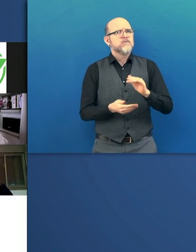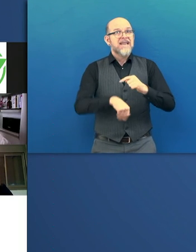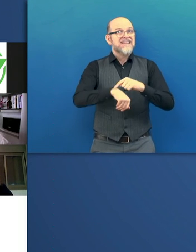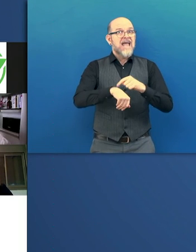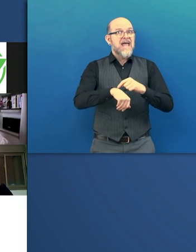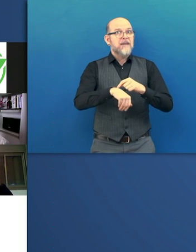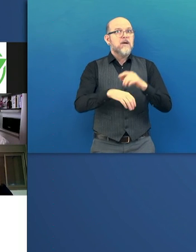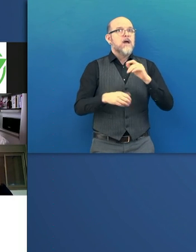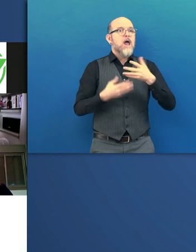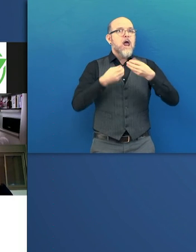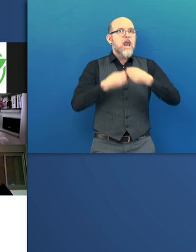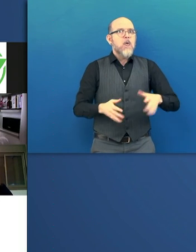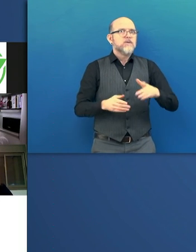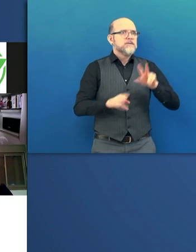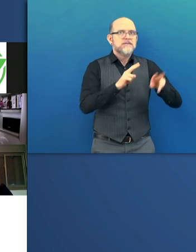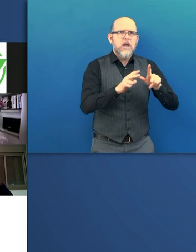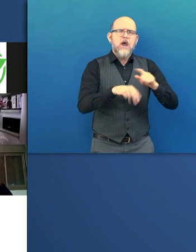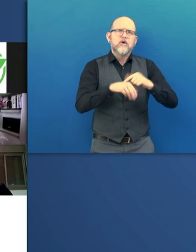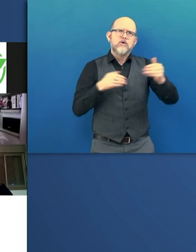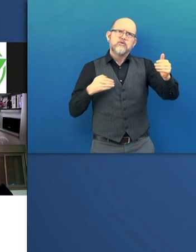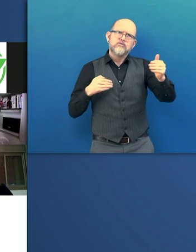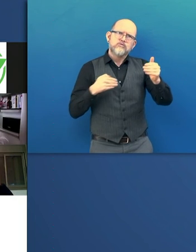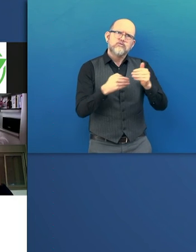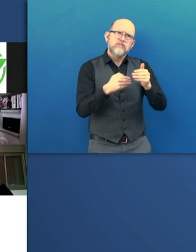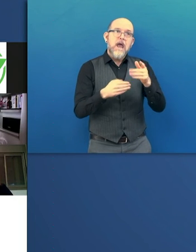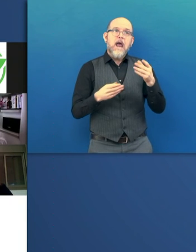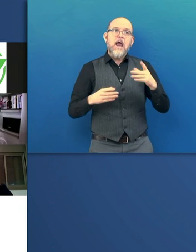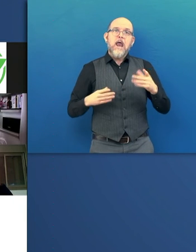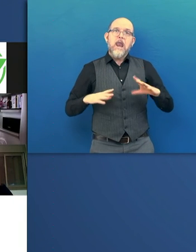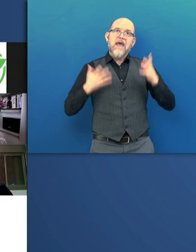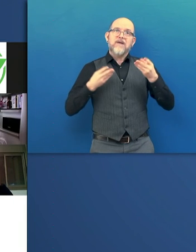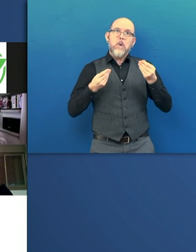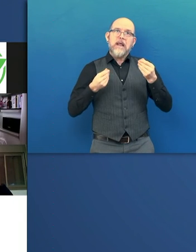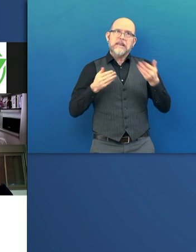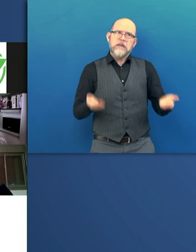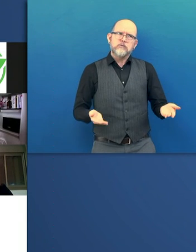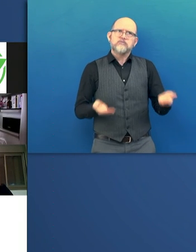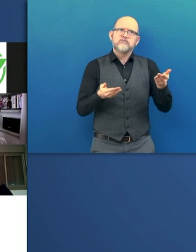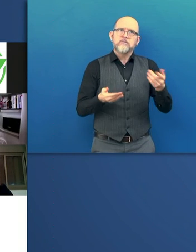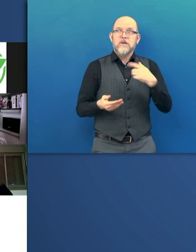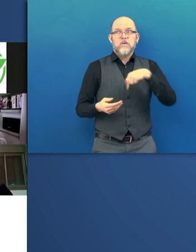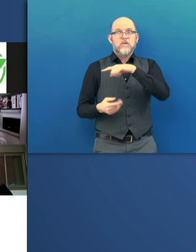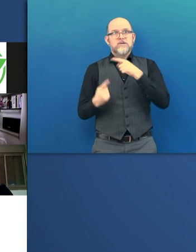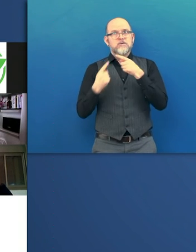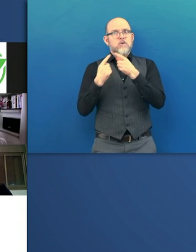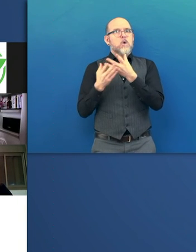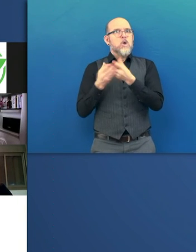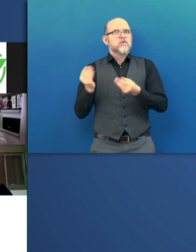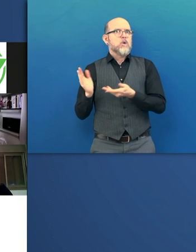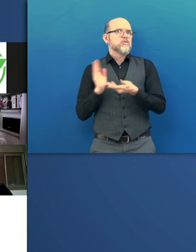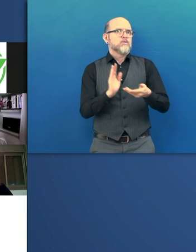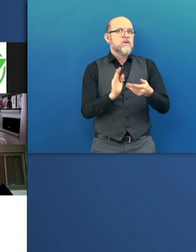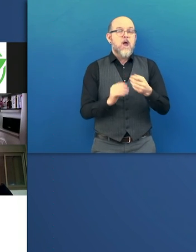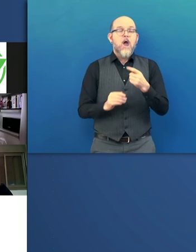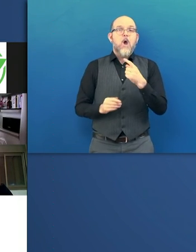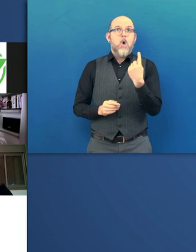increase the life quality of the children with our solution. Autotrain Brain is a mobile application